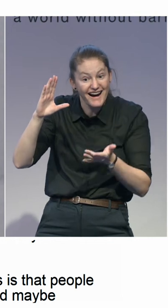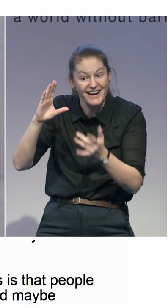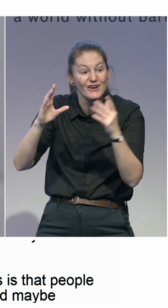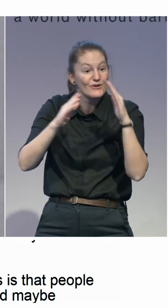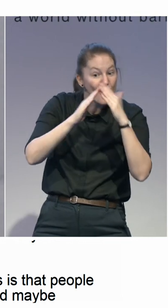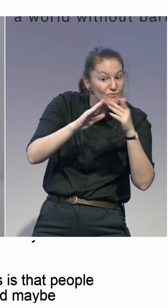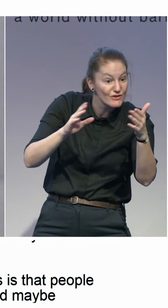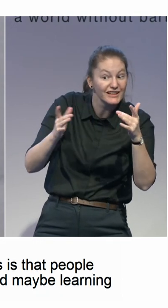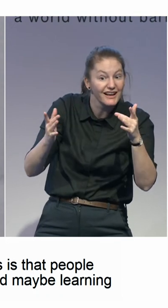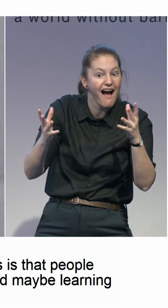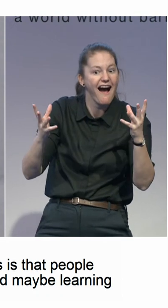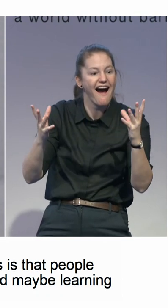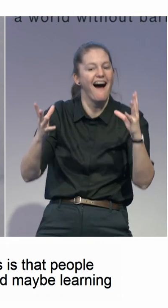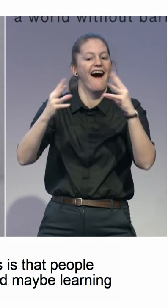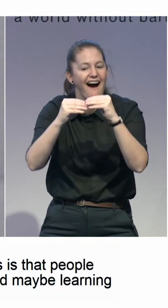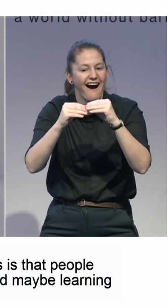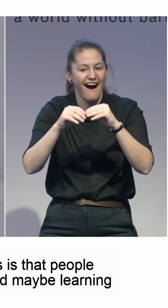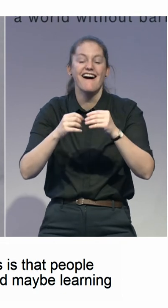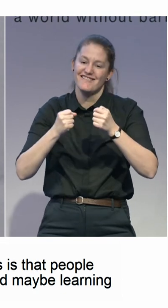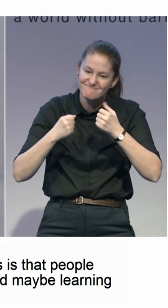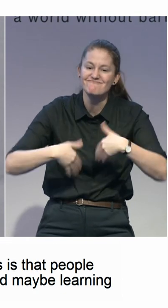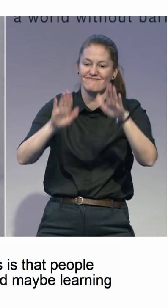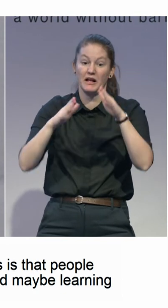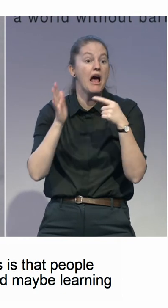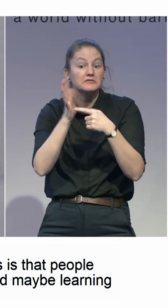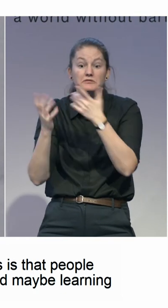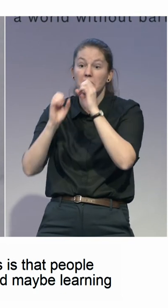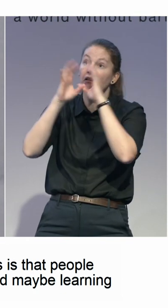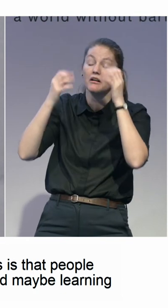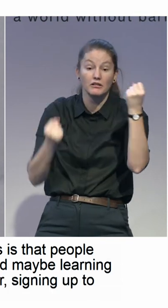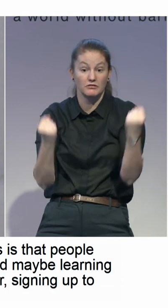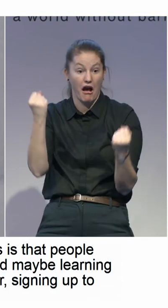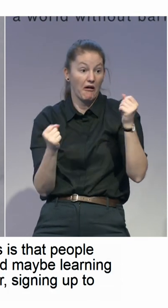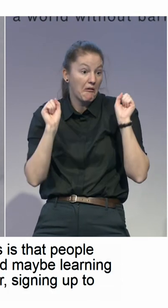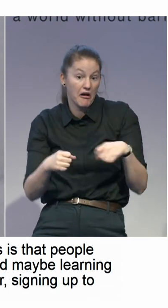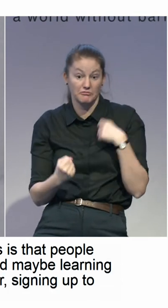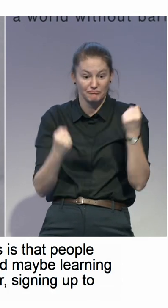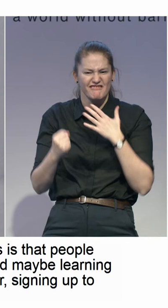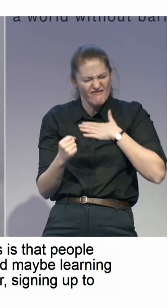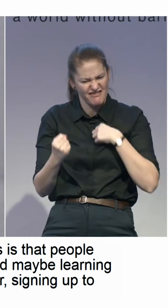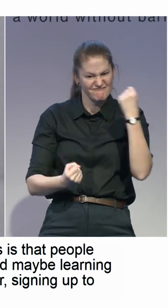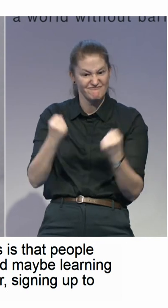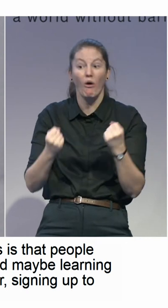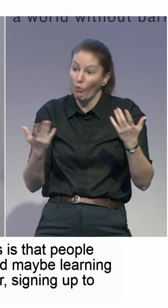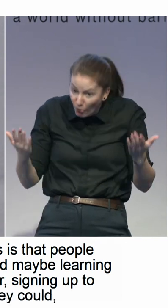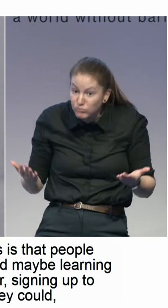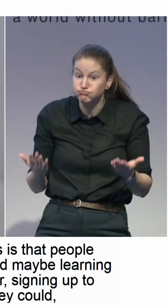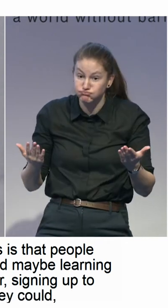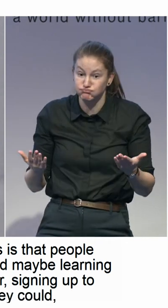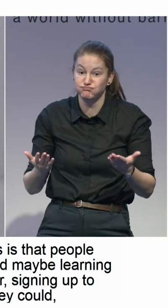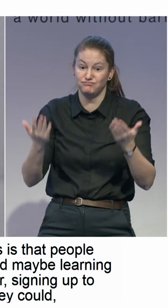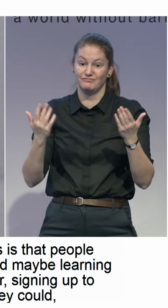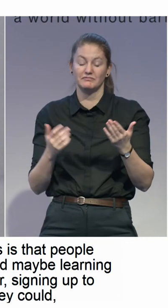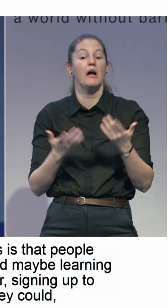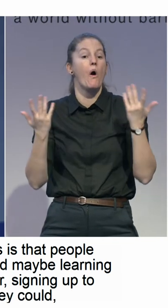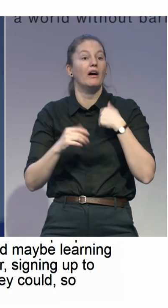slides, and do a job that nobody ever thought they could. So things are being made possible. Thank you.